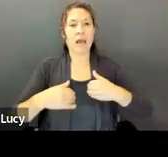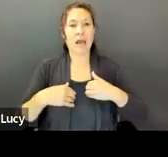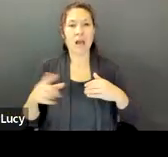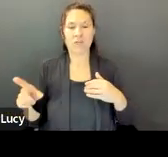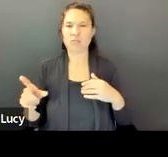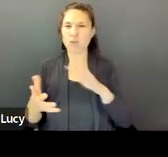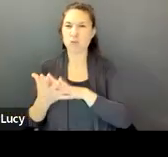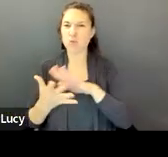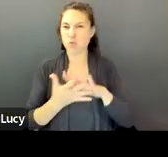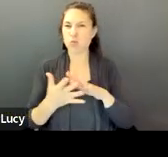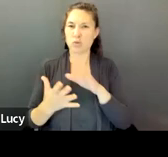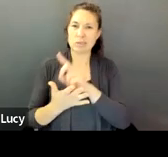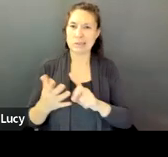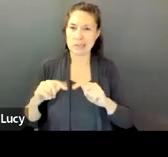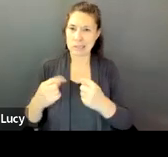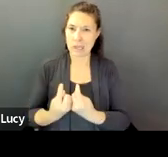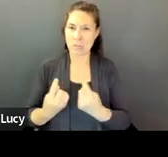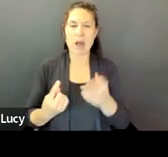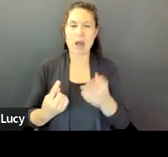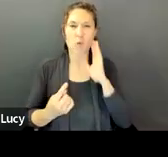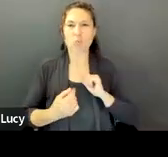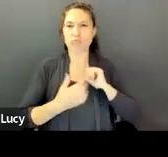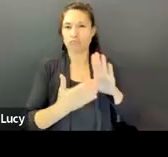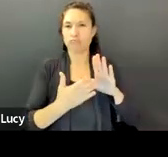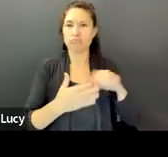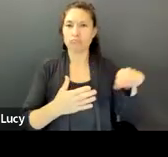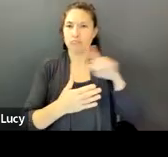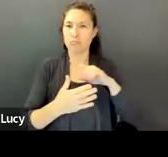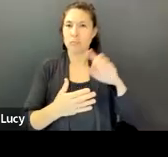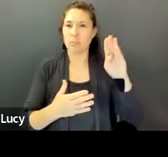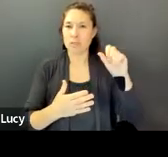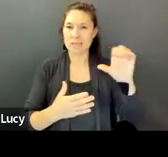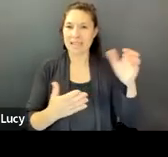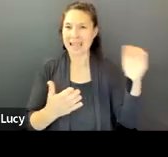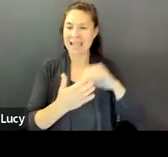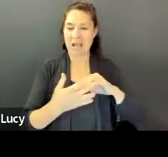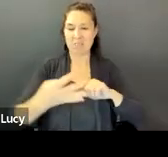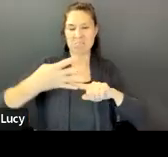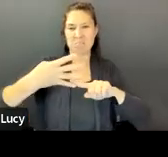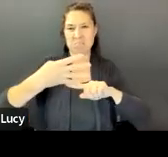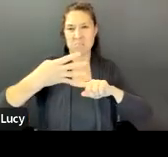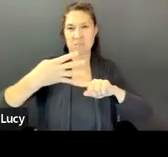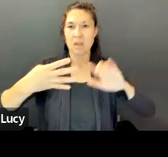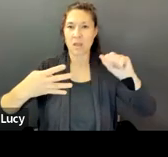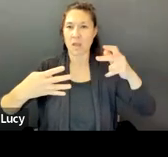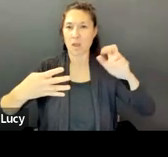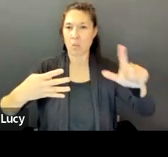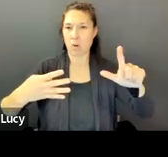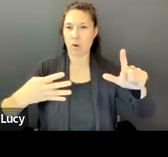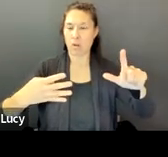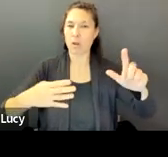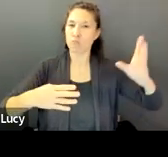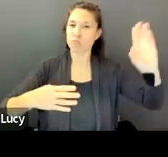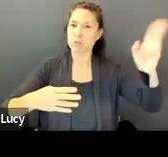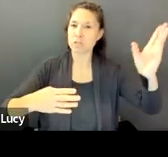plan to come back before this body in late April to present our merger proposal, before asking